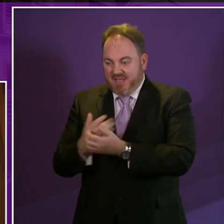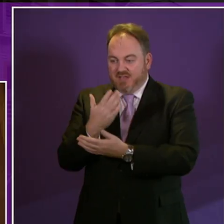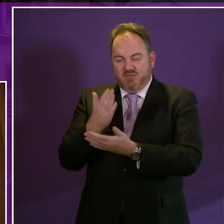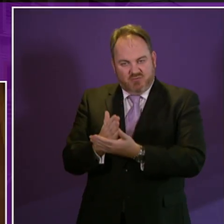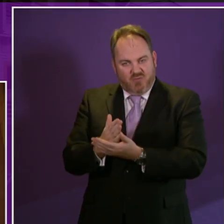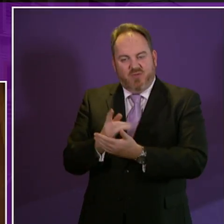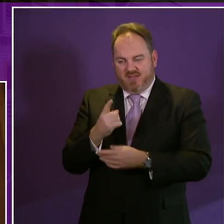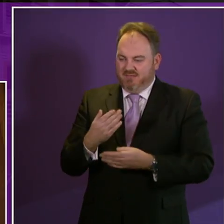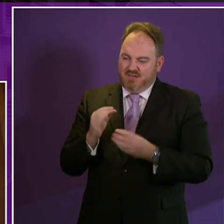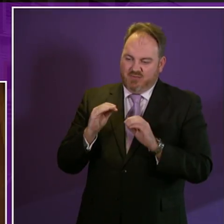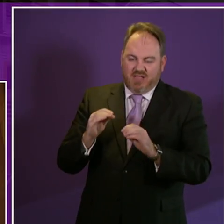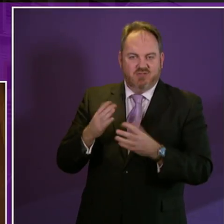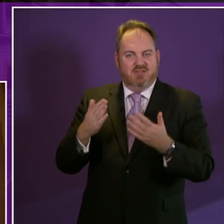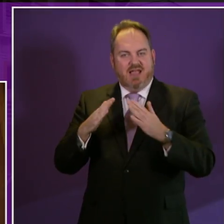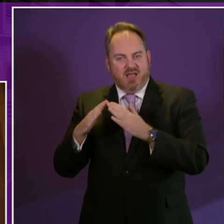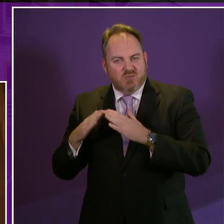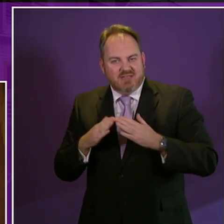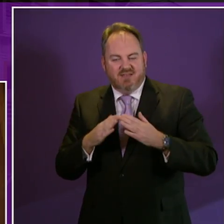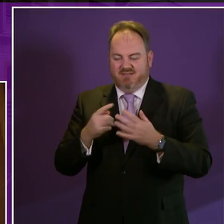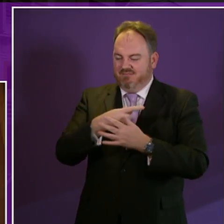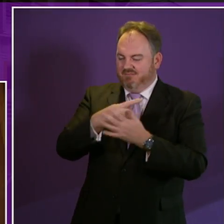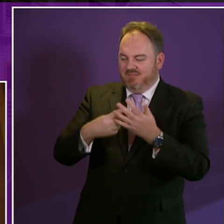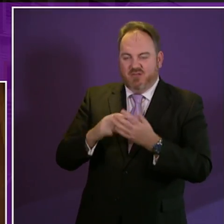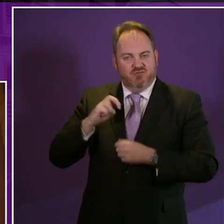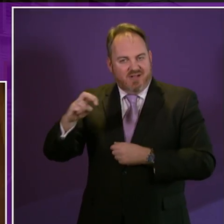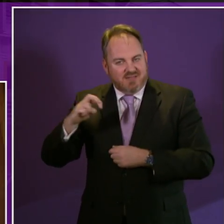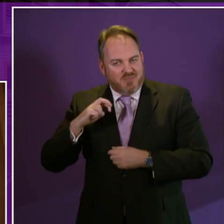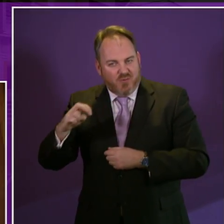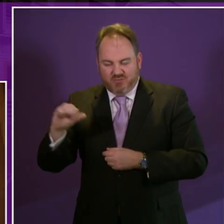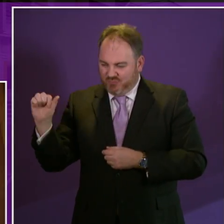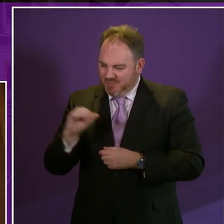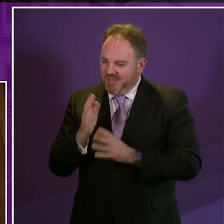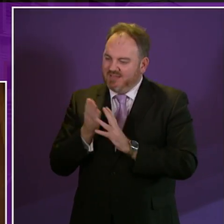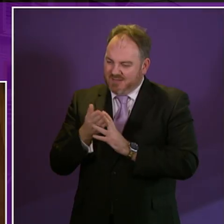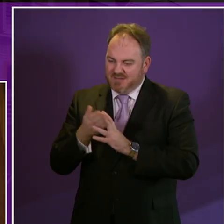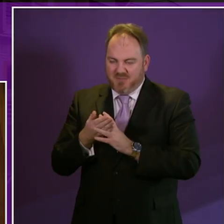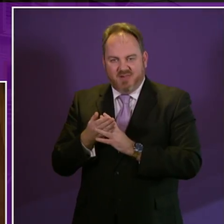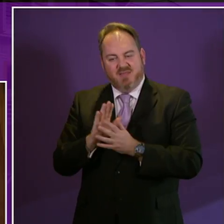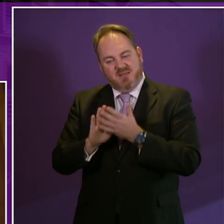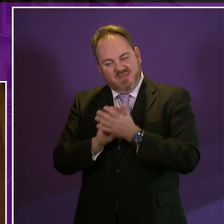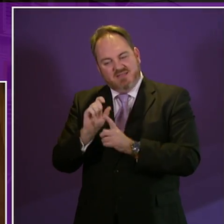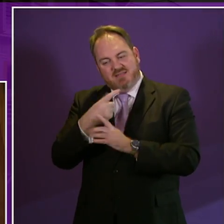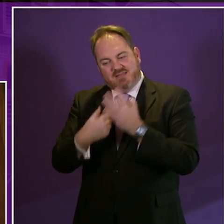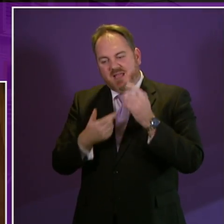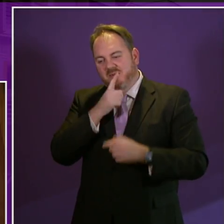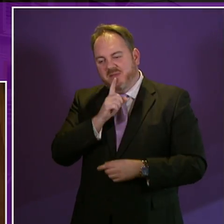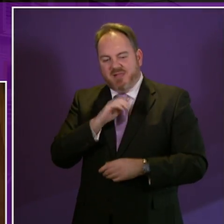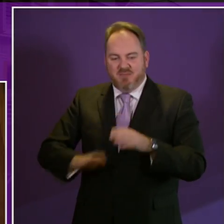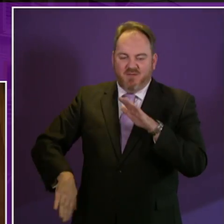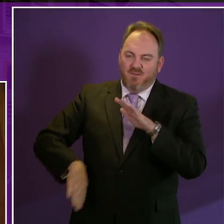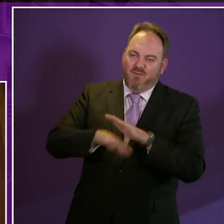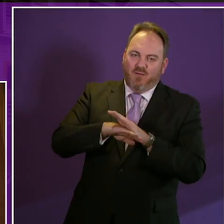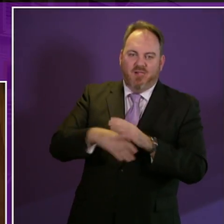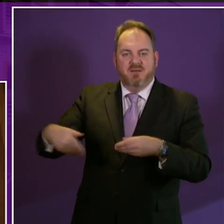really need to work on. Housing and transport and wider environment are fully accessible to enable disabled people to participate as full and equal